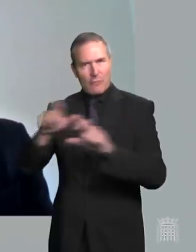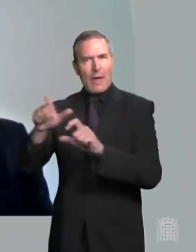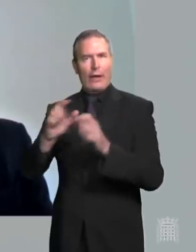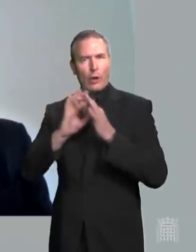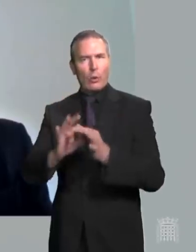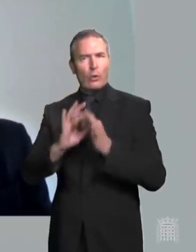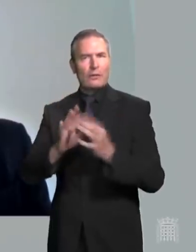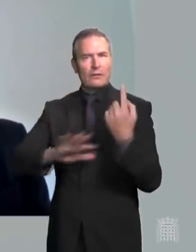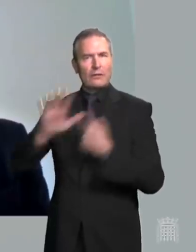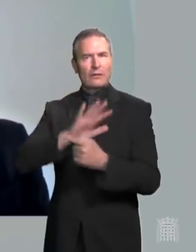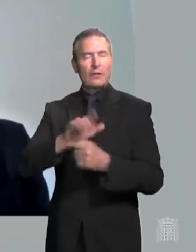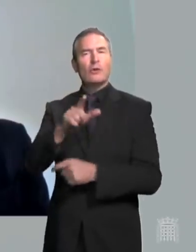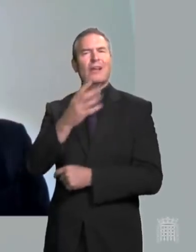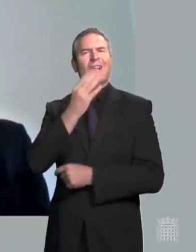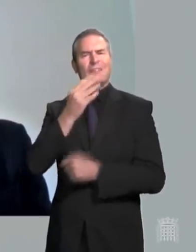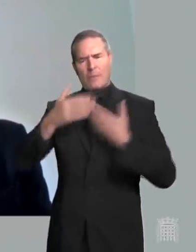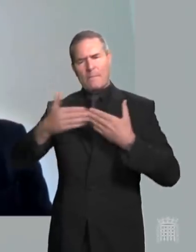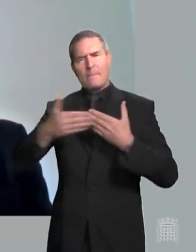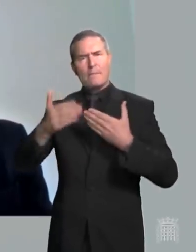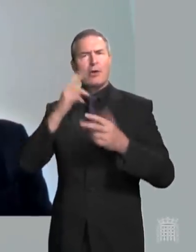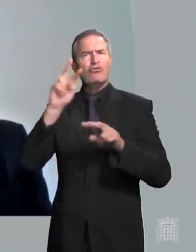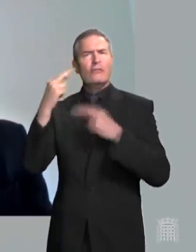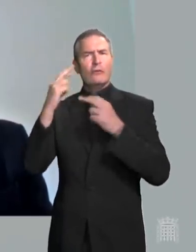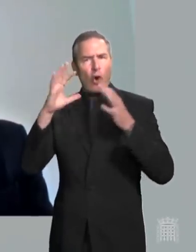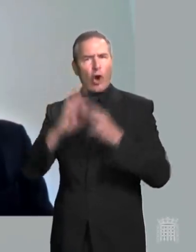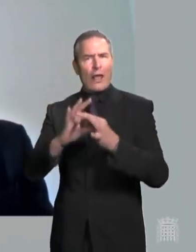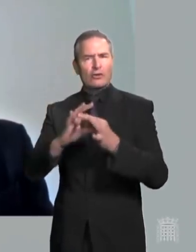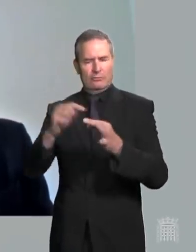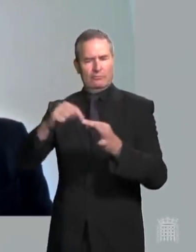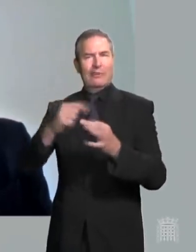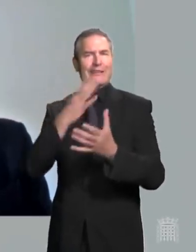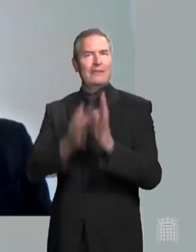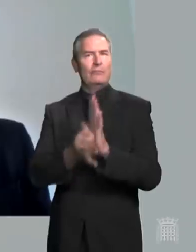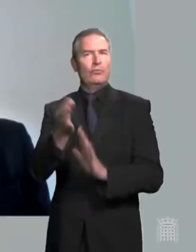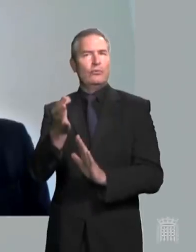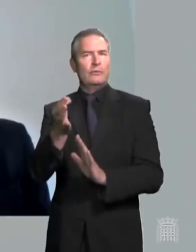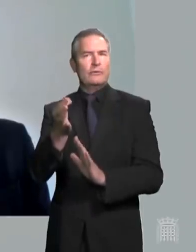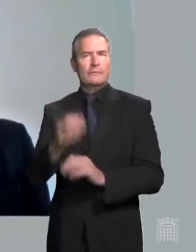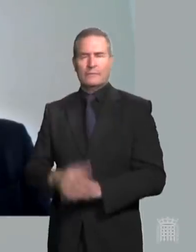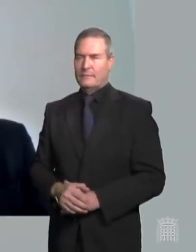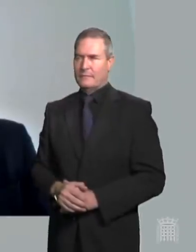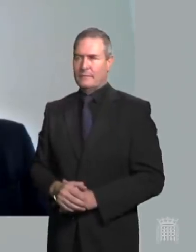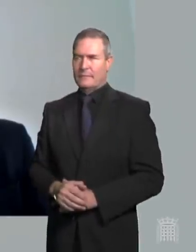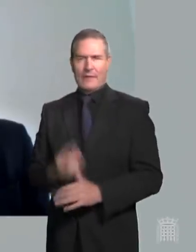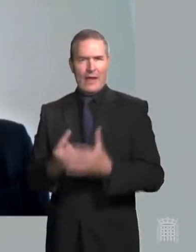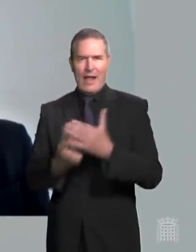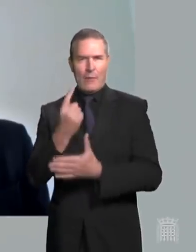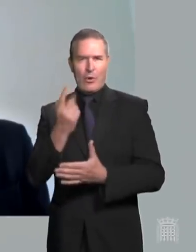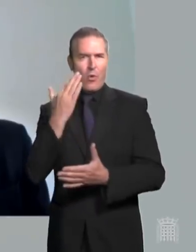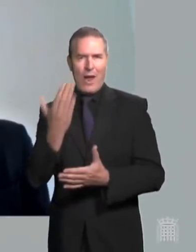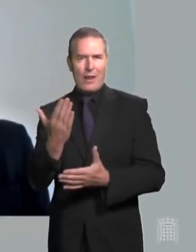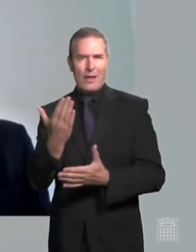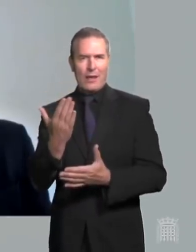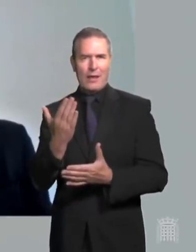The government's recent interim connectivity review has suggested some improvements. If this is really going to happen, then improvements must be